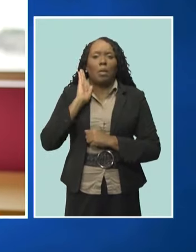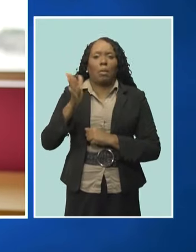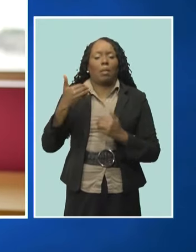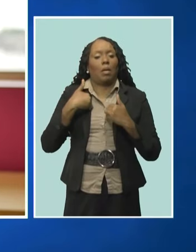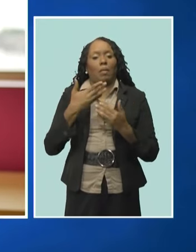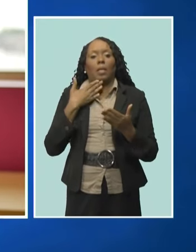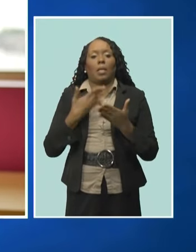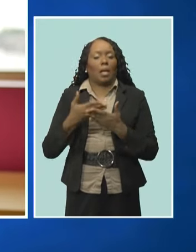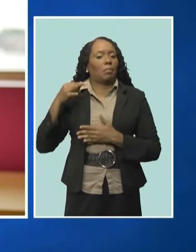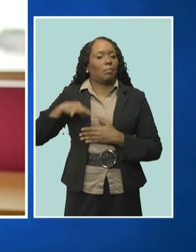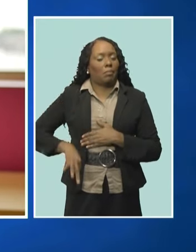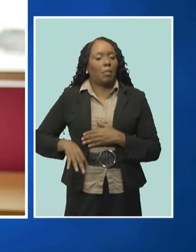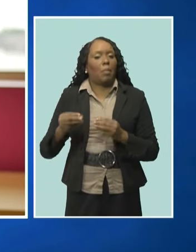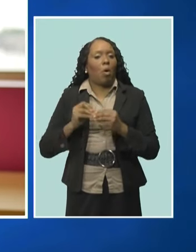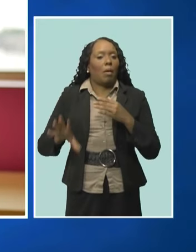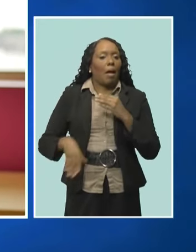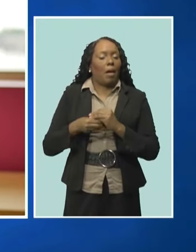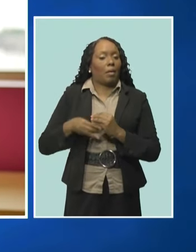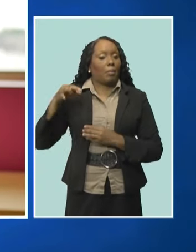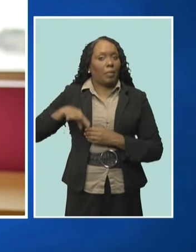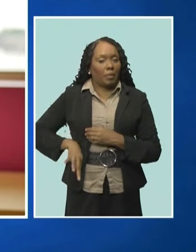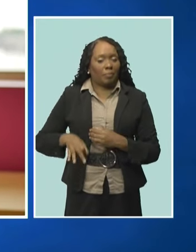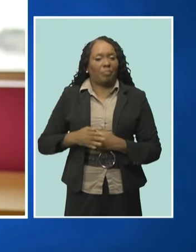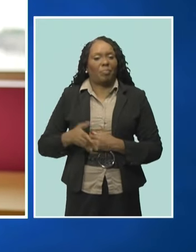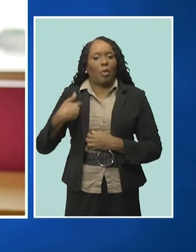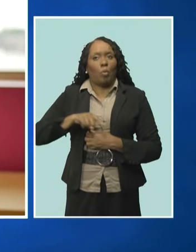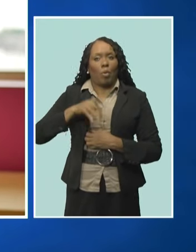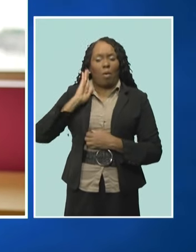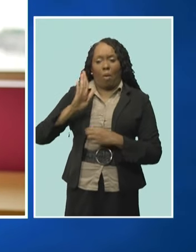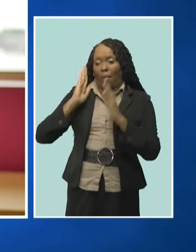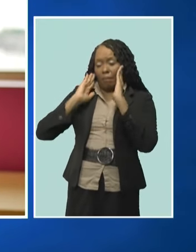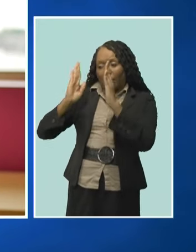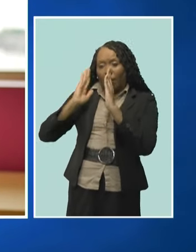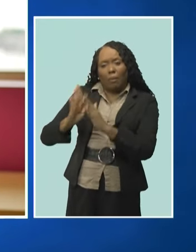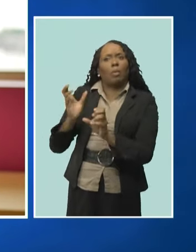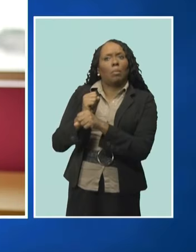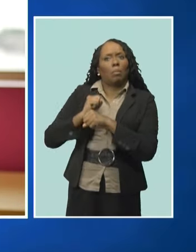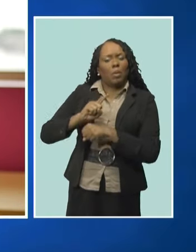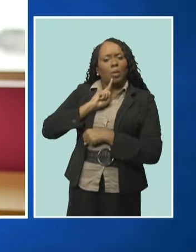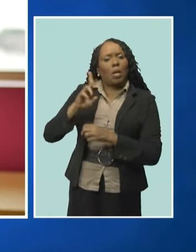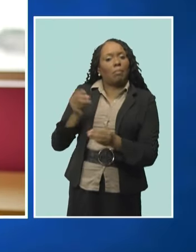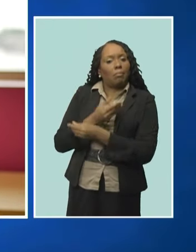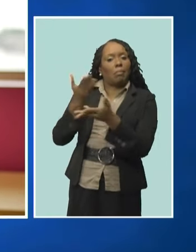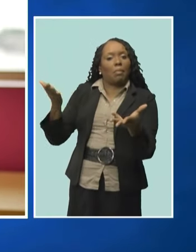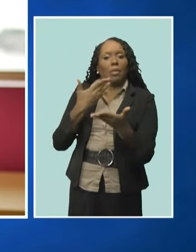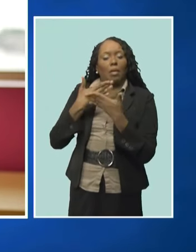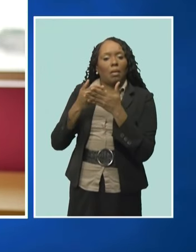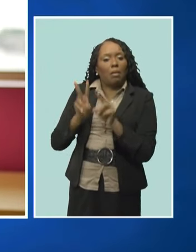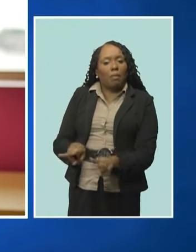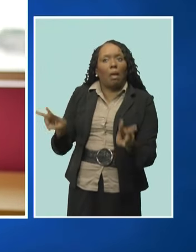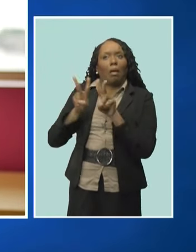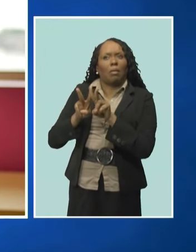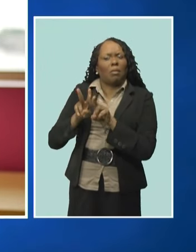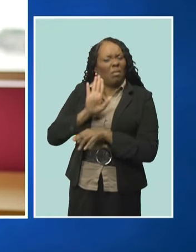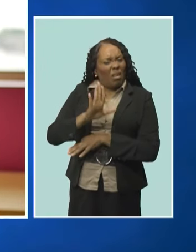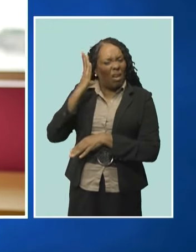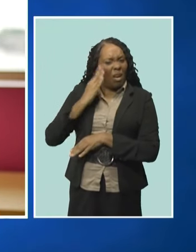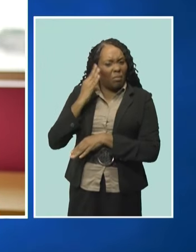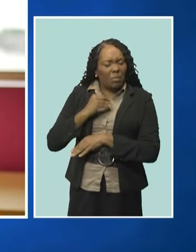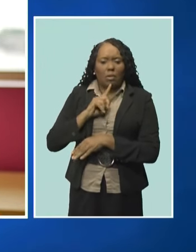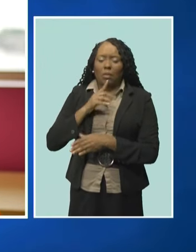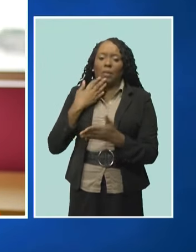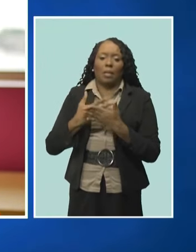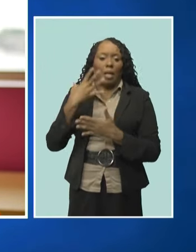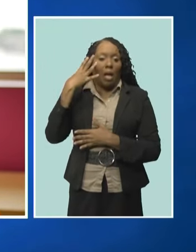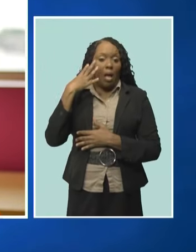added advantage. We are always going to be focused on ensuring that we deliver additional value to your experience and